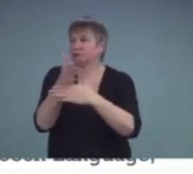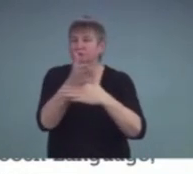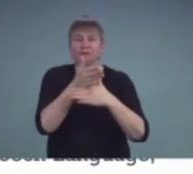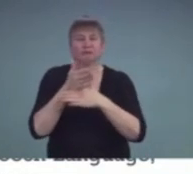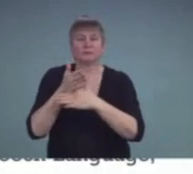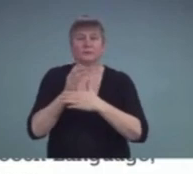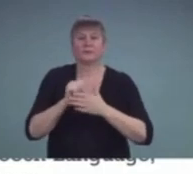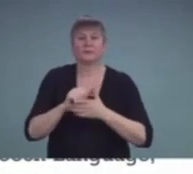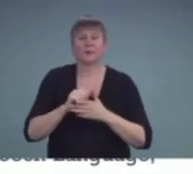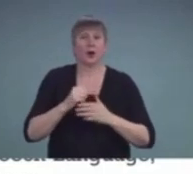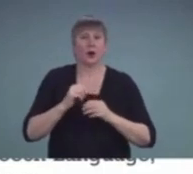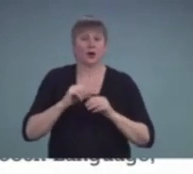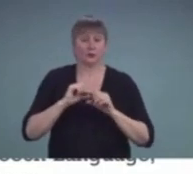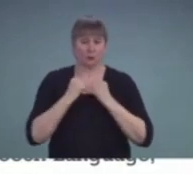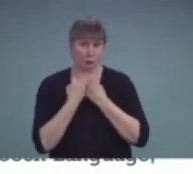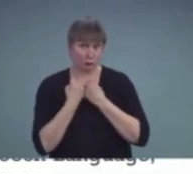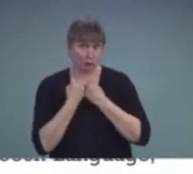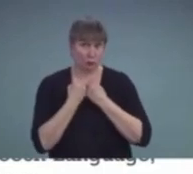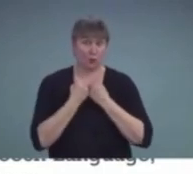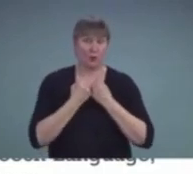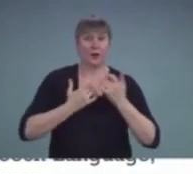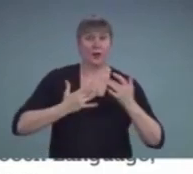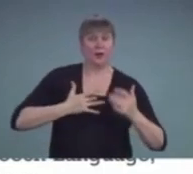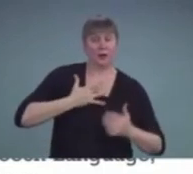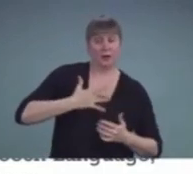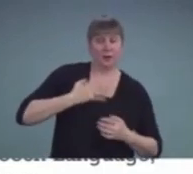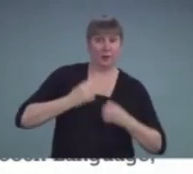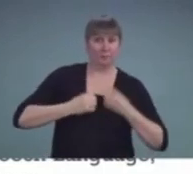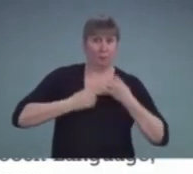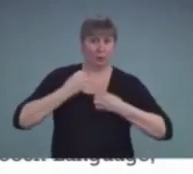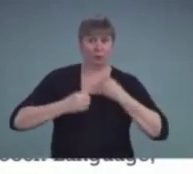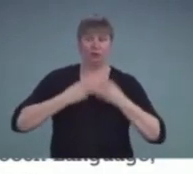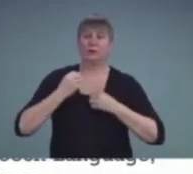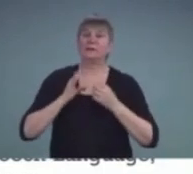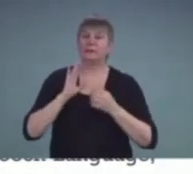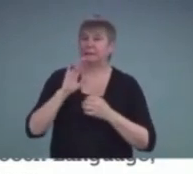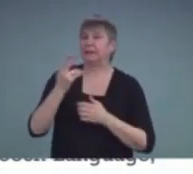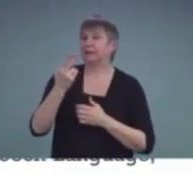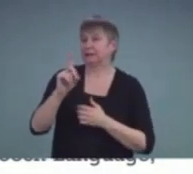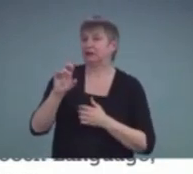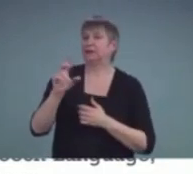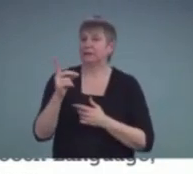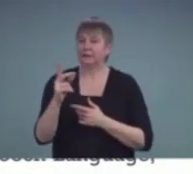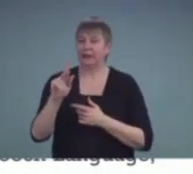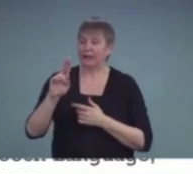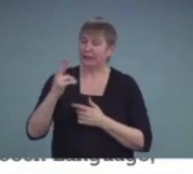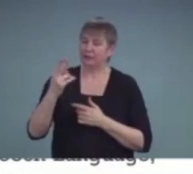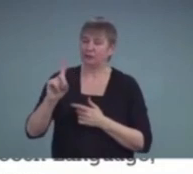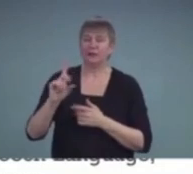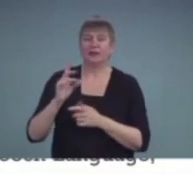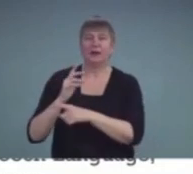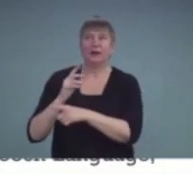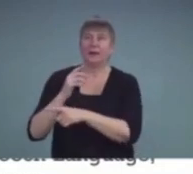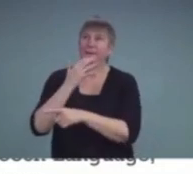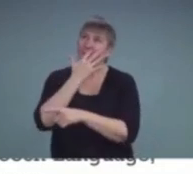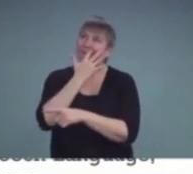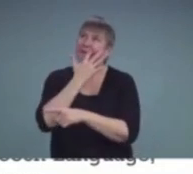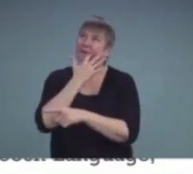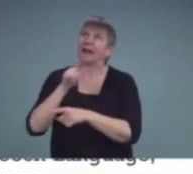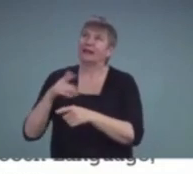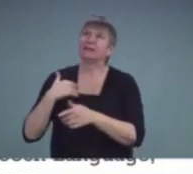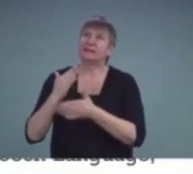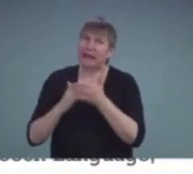-emotional area, there were concerns related to his hyperactivity. They felt there was some conduct problems. They call it atypicality.